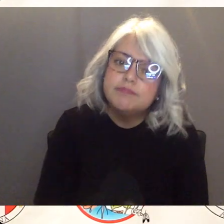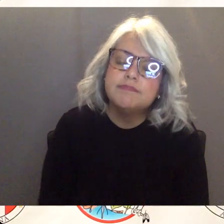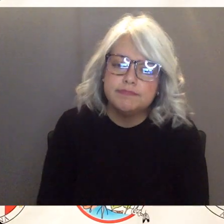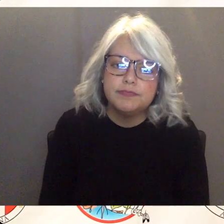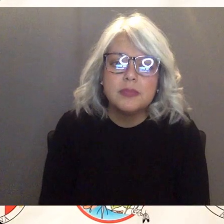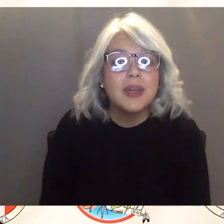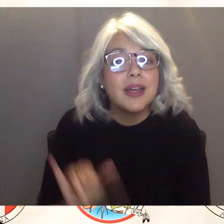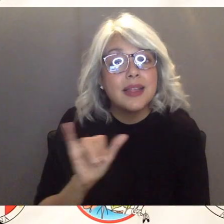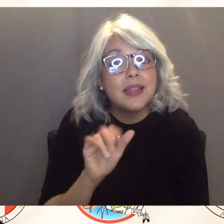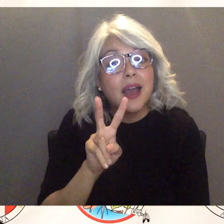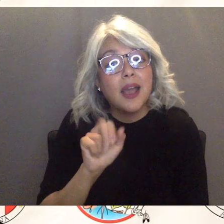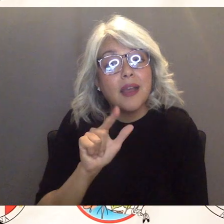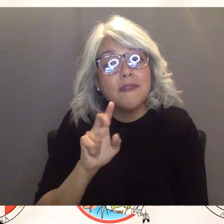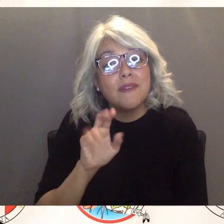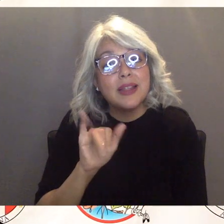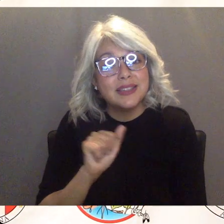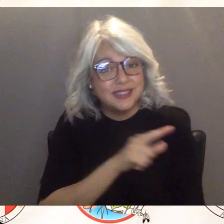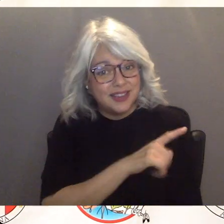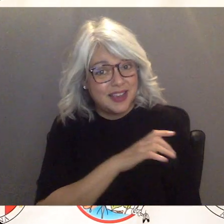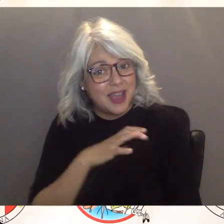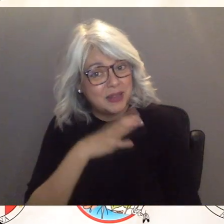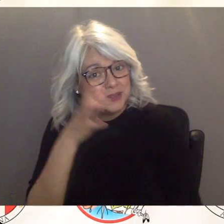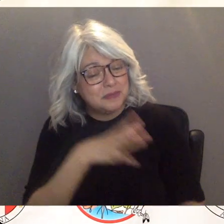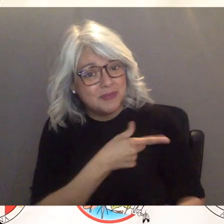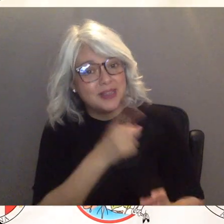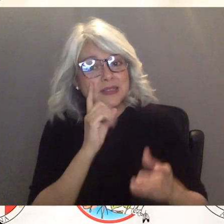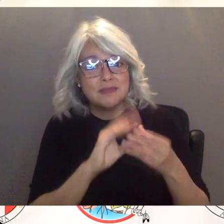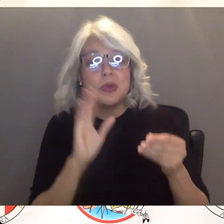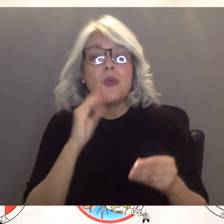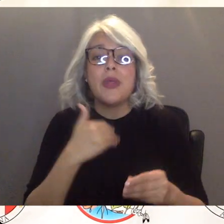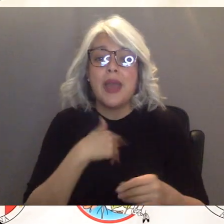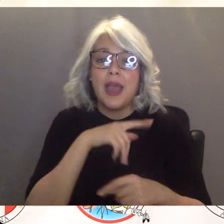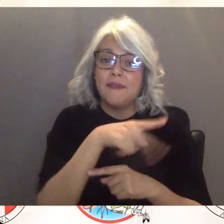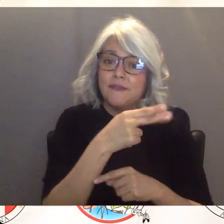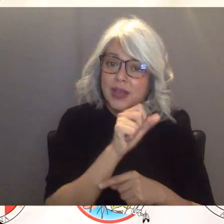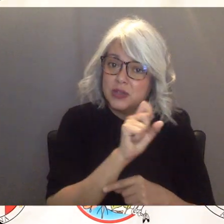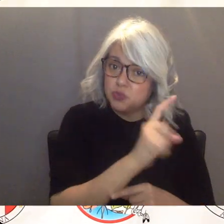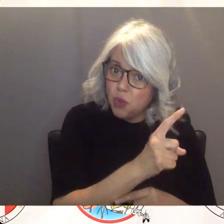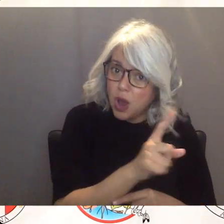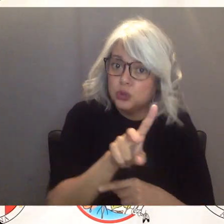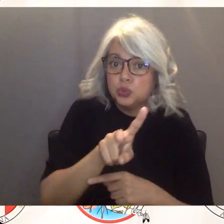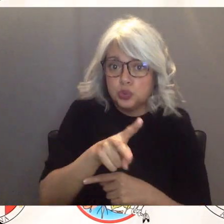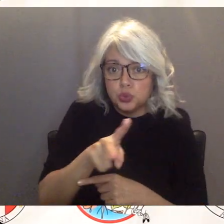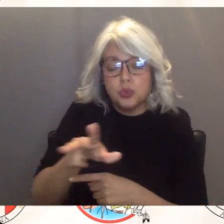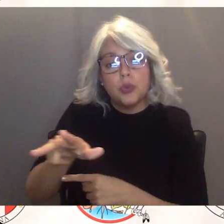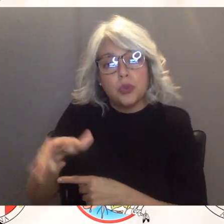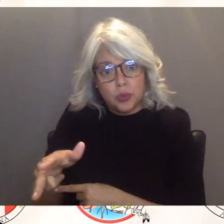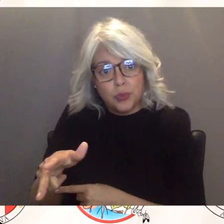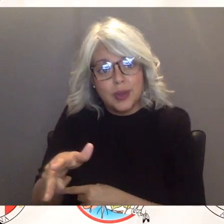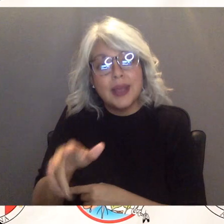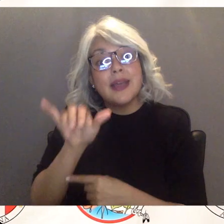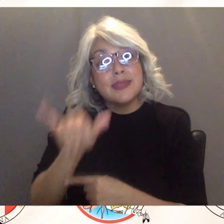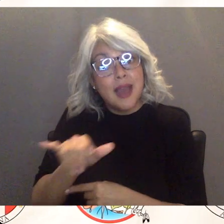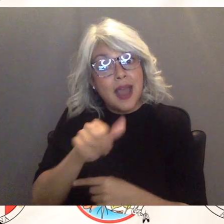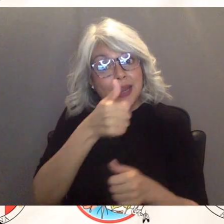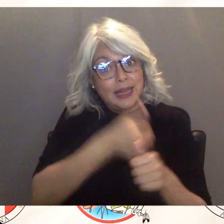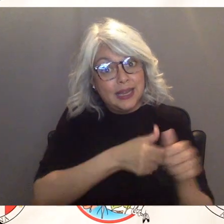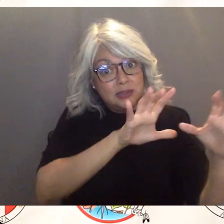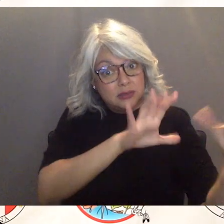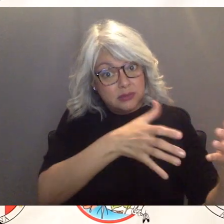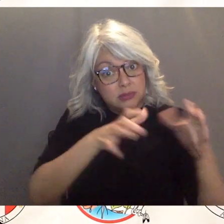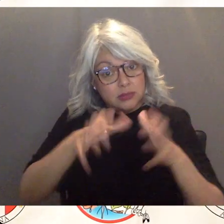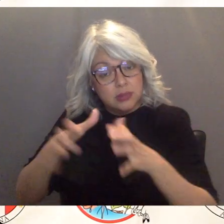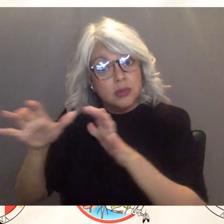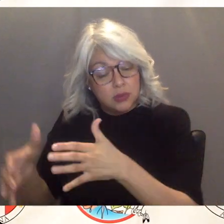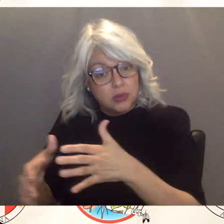this uh this path phase one phase two and phase three and underneath each one of these phases is listed uh the